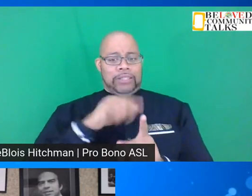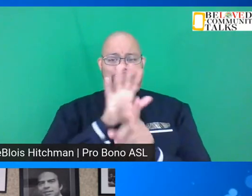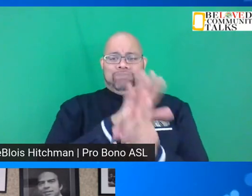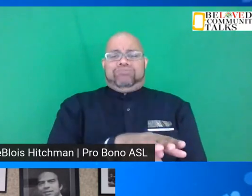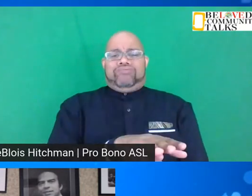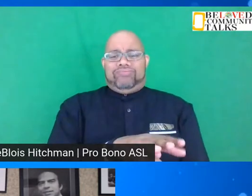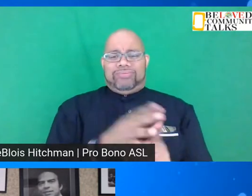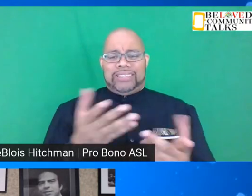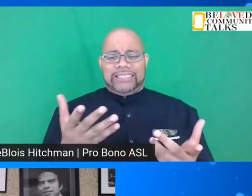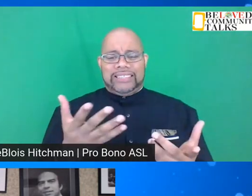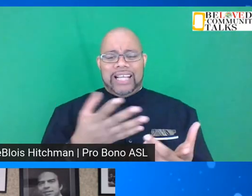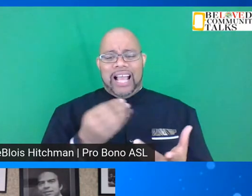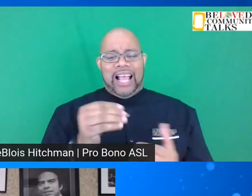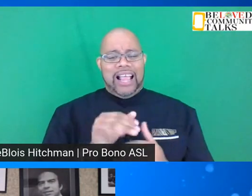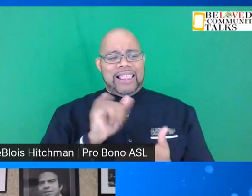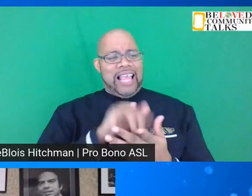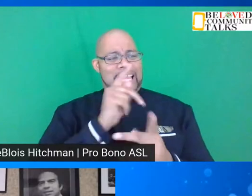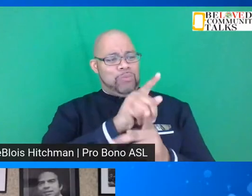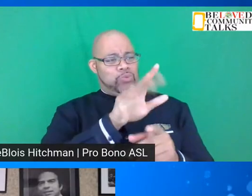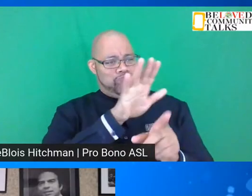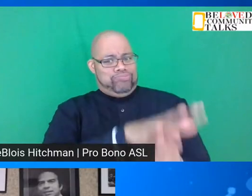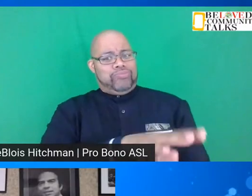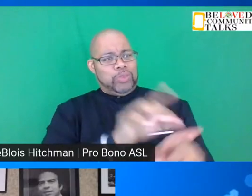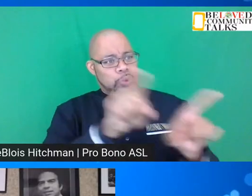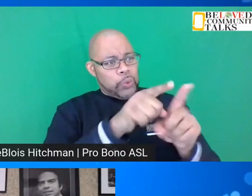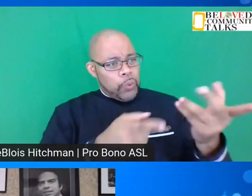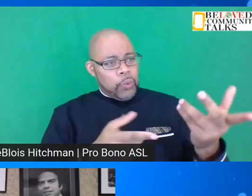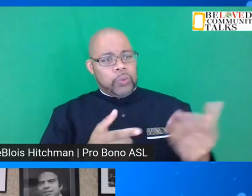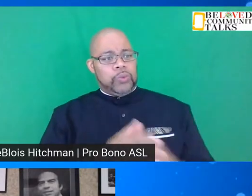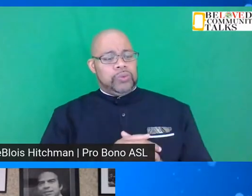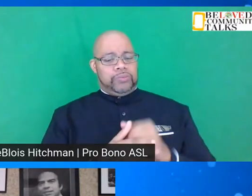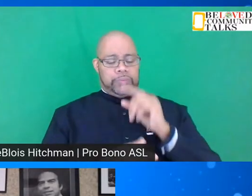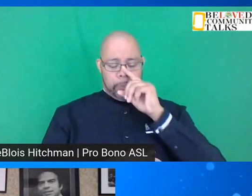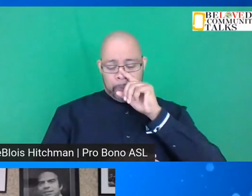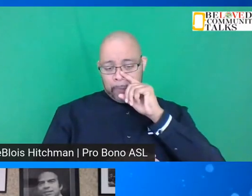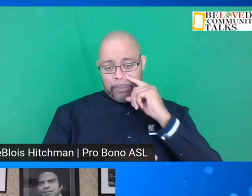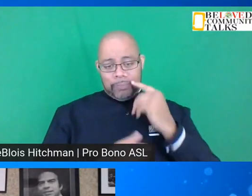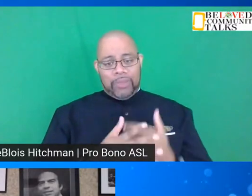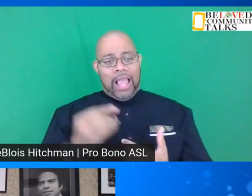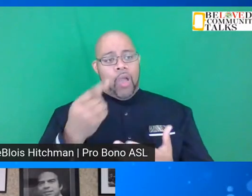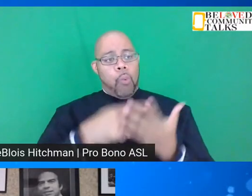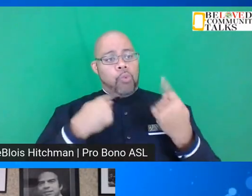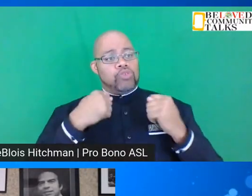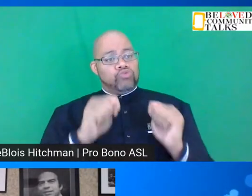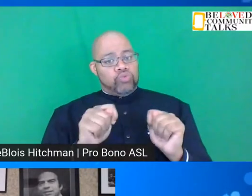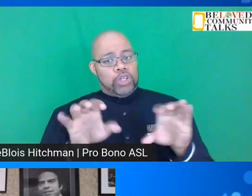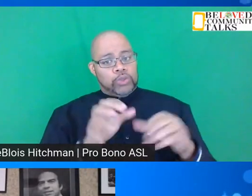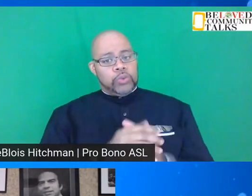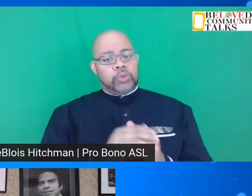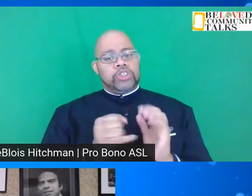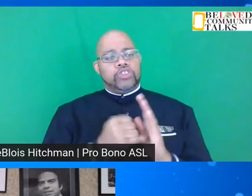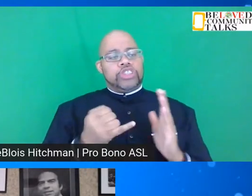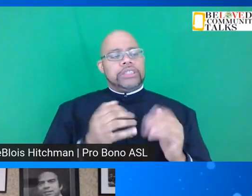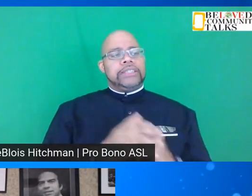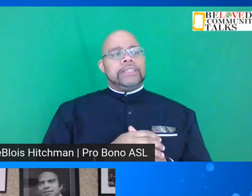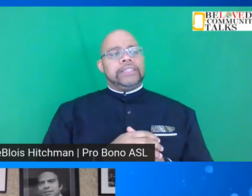and that keeps you down in the gutter also. And what we're trying to do is just